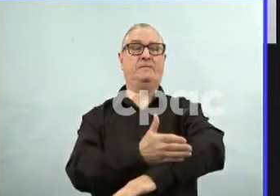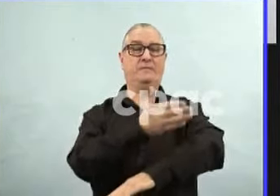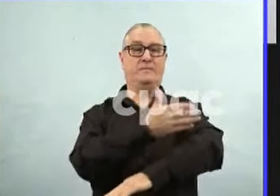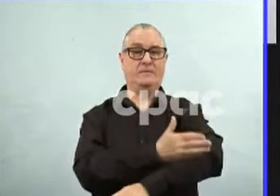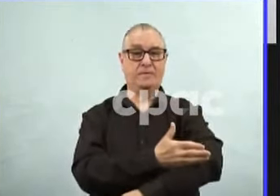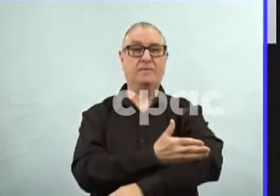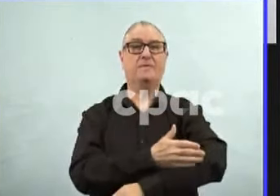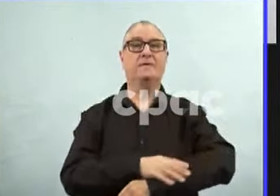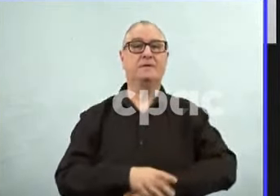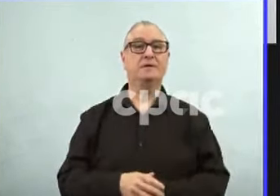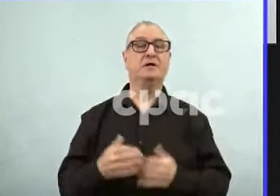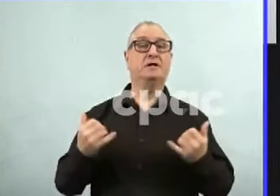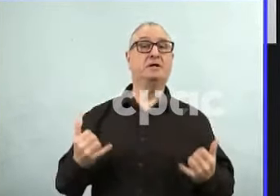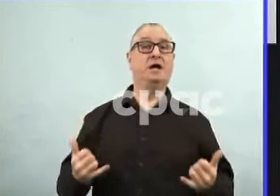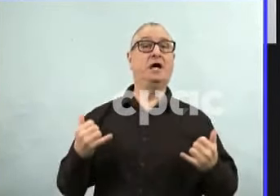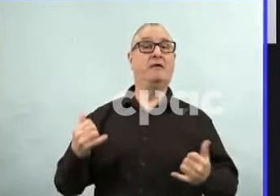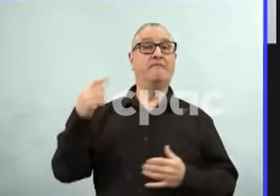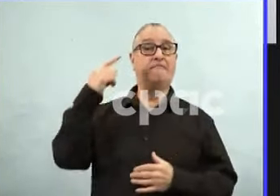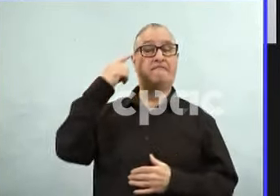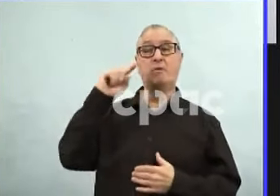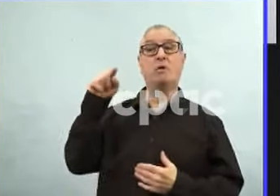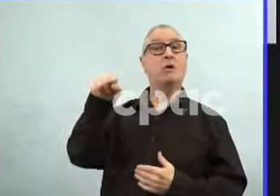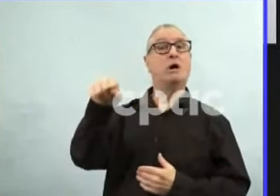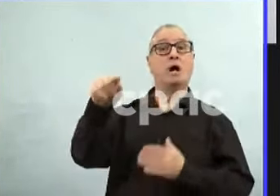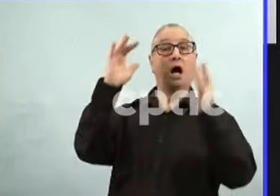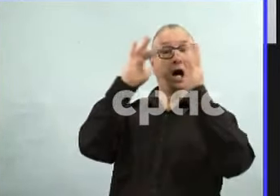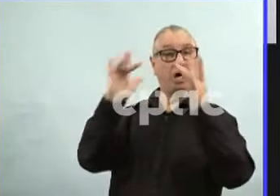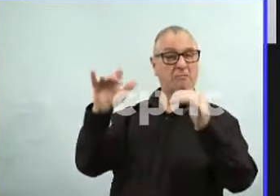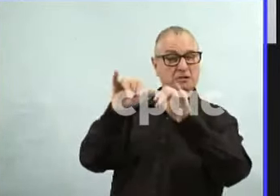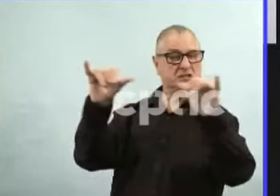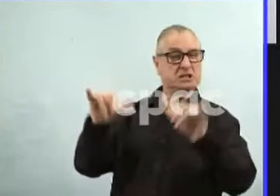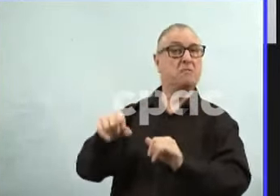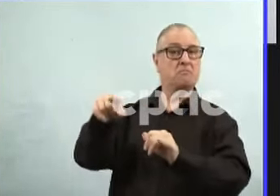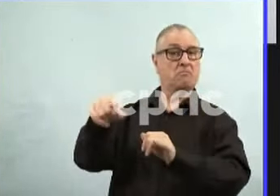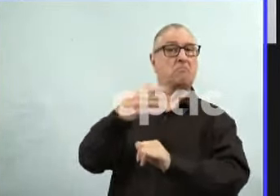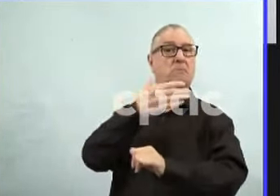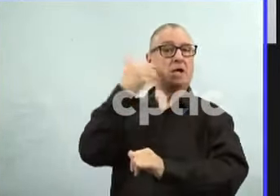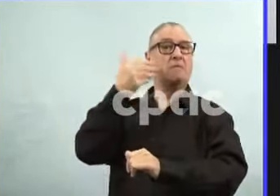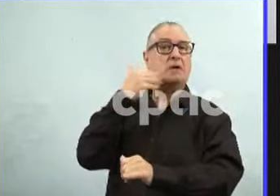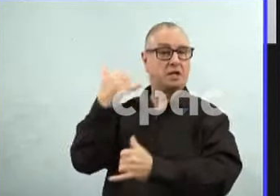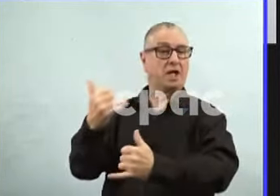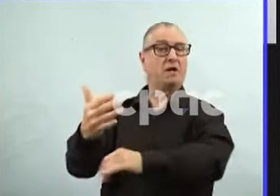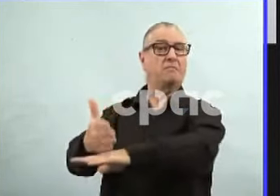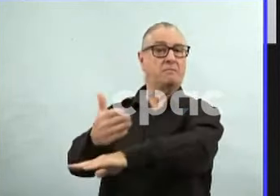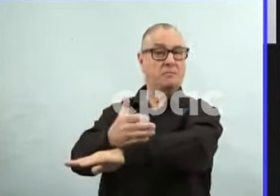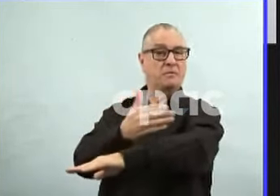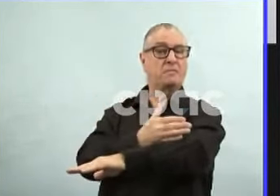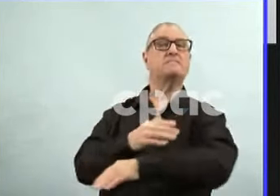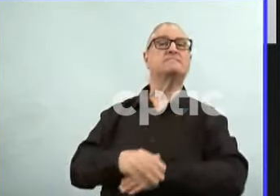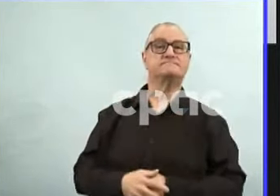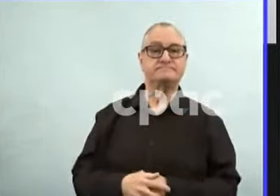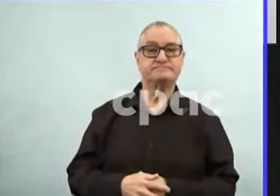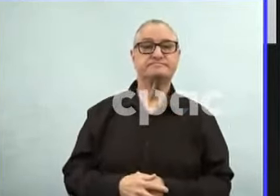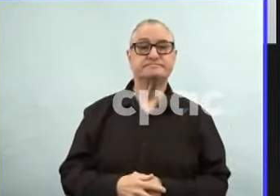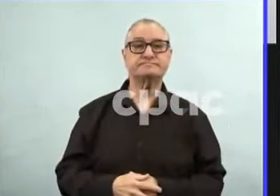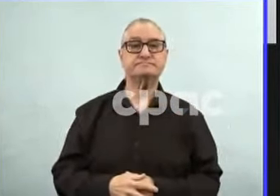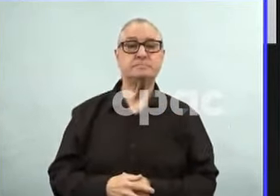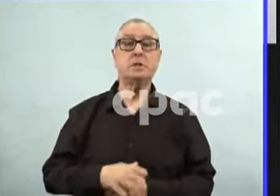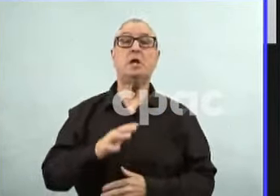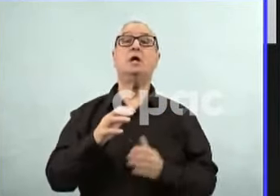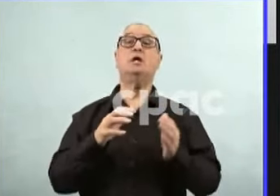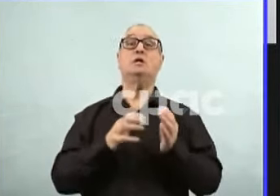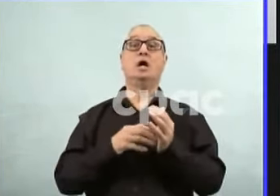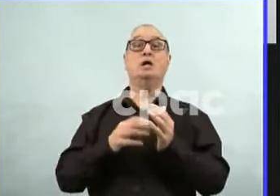system. As Dr. Rusin stated last week, to be effective, public health measures should only be as restrictive